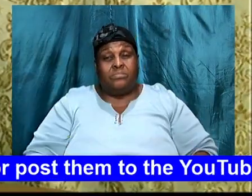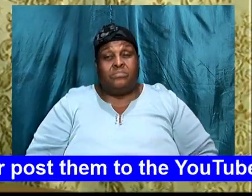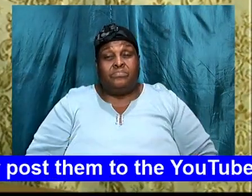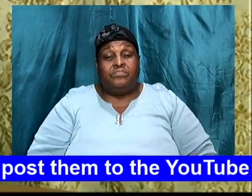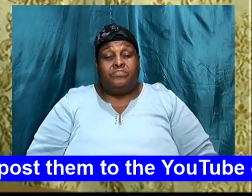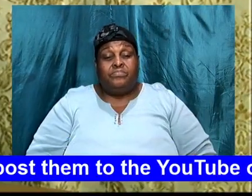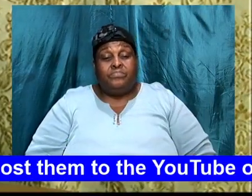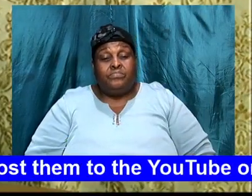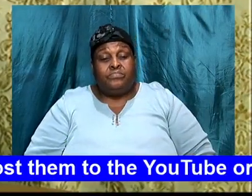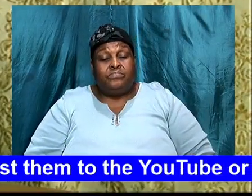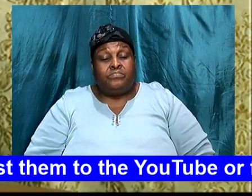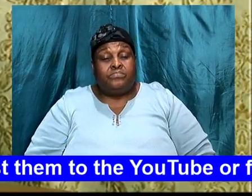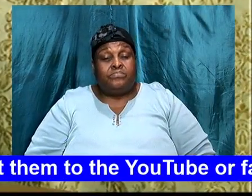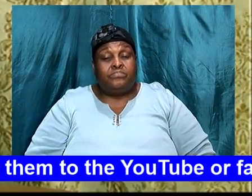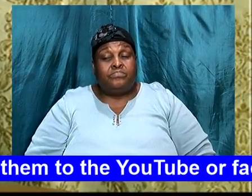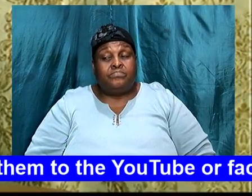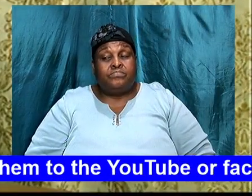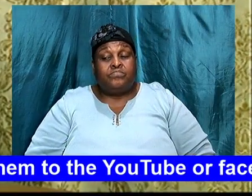it means, therefore,